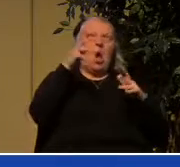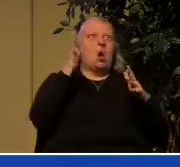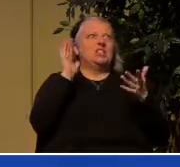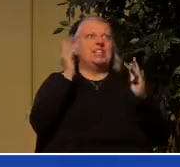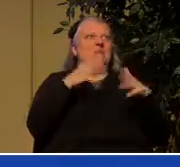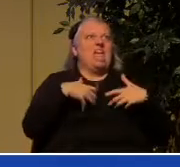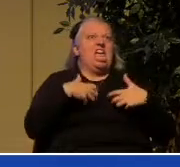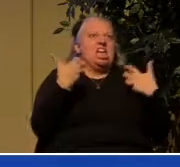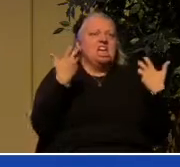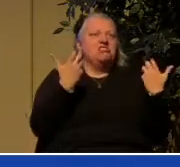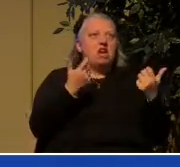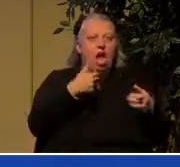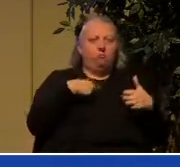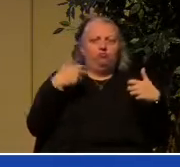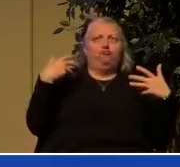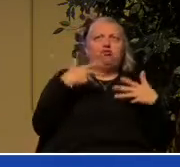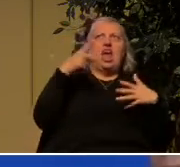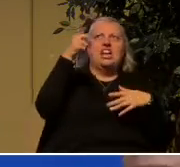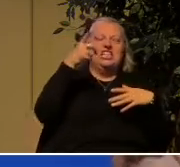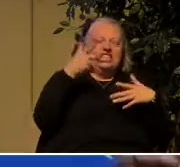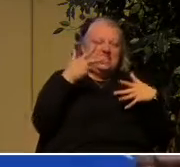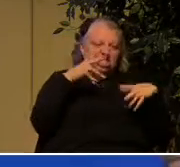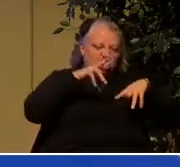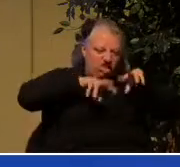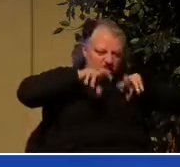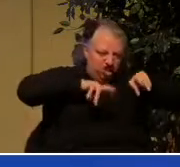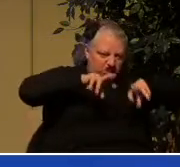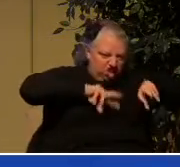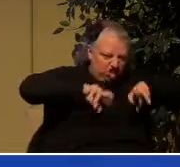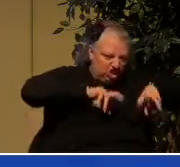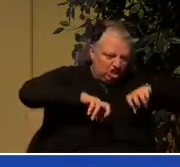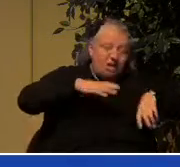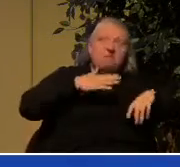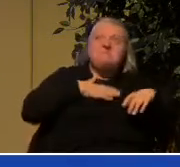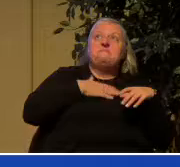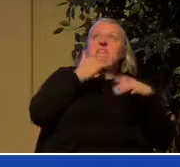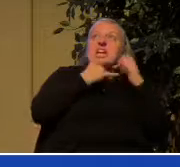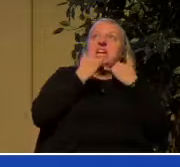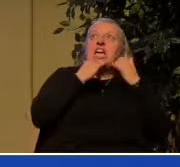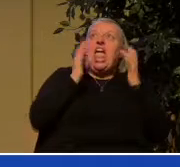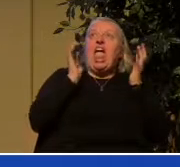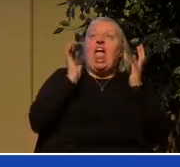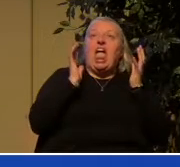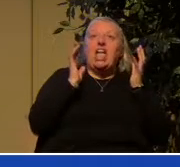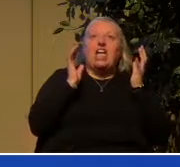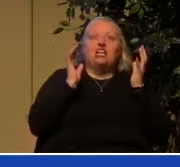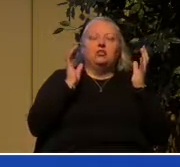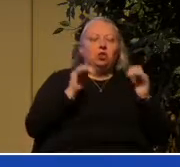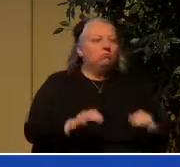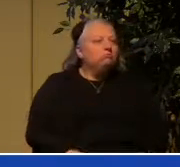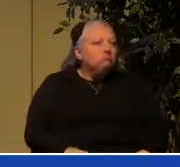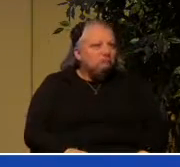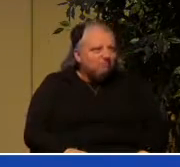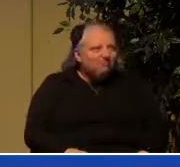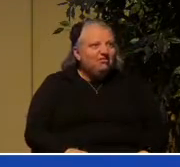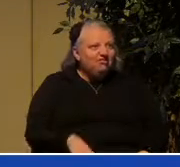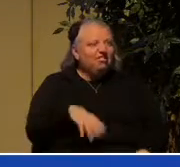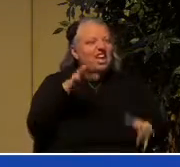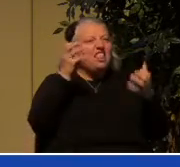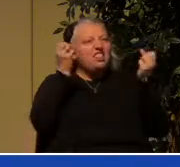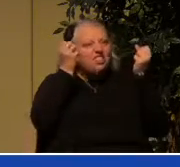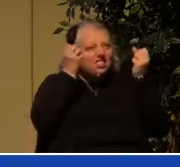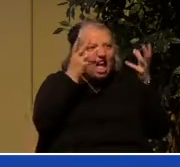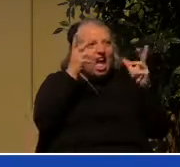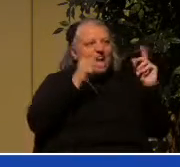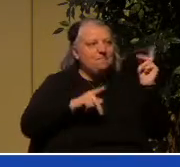I'm afraid that he will uncover my do you know what I'm saying a lot of people are afraid of God the